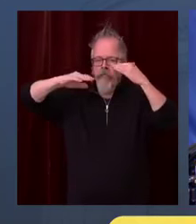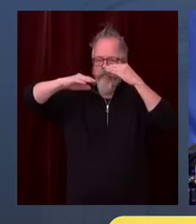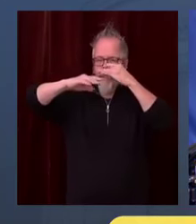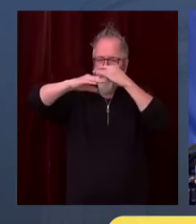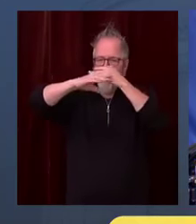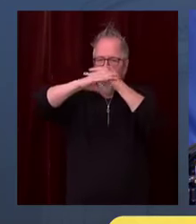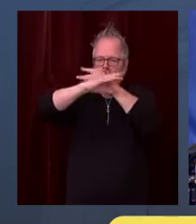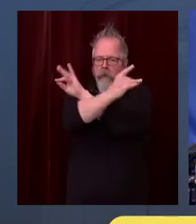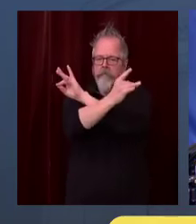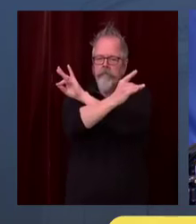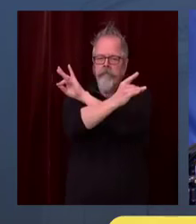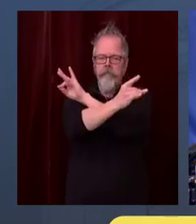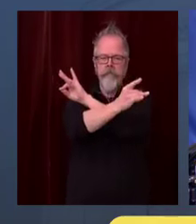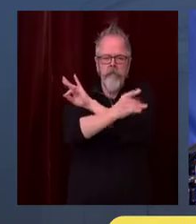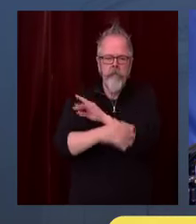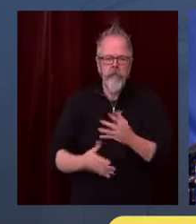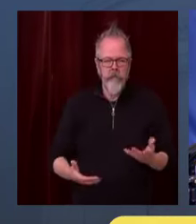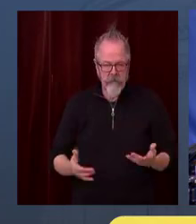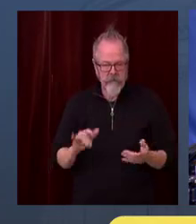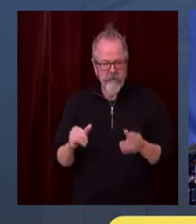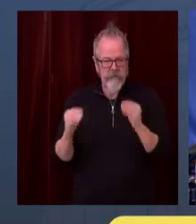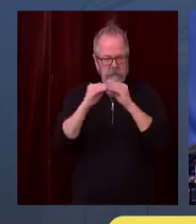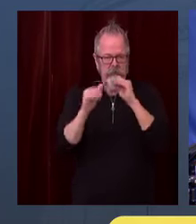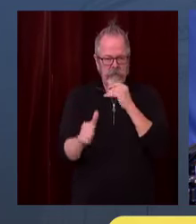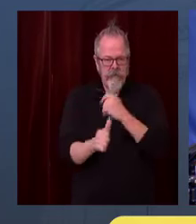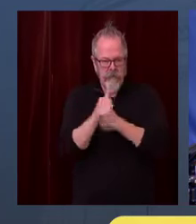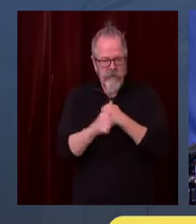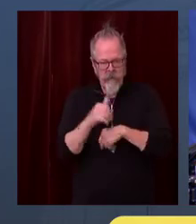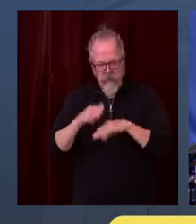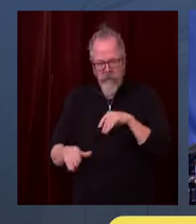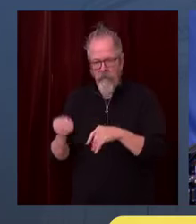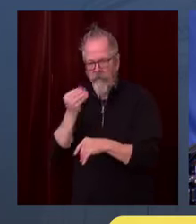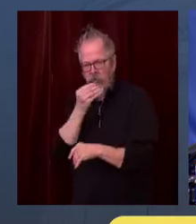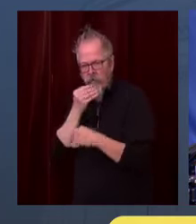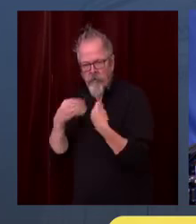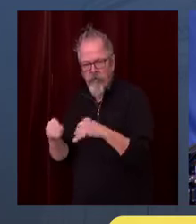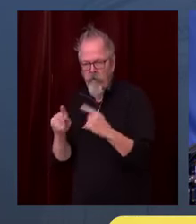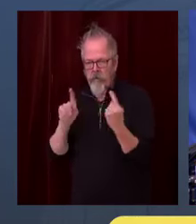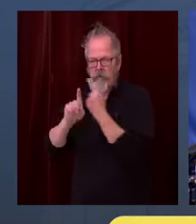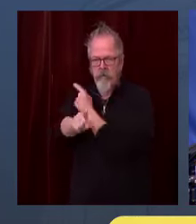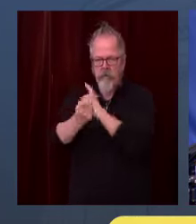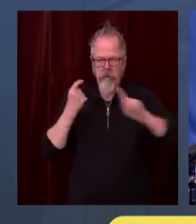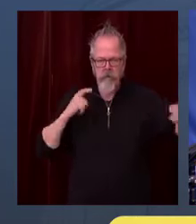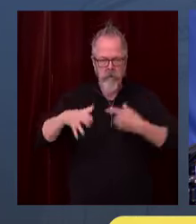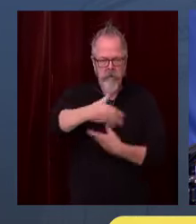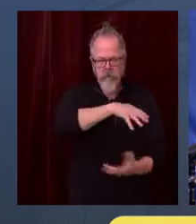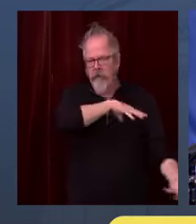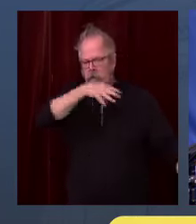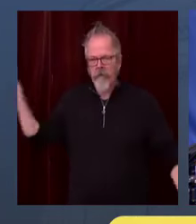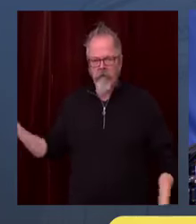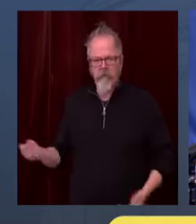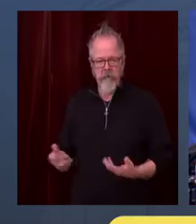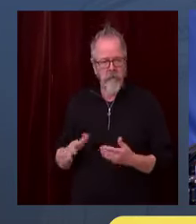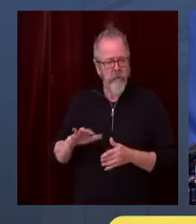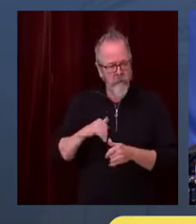Amy, did you want to ask a follow-up question? Yeah, one more question. We're seeing a lot of small businesses in our state shut down because they just can't hang on